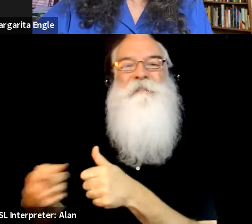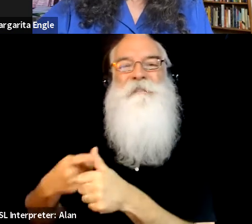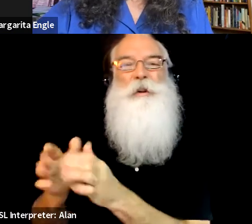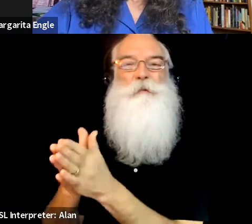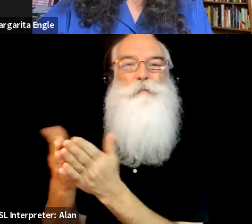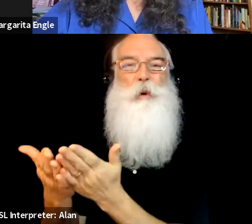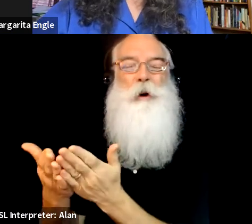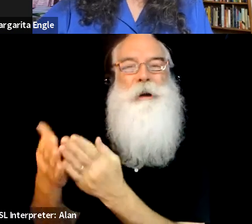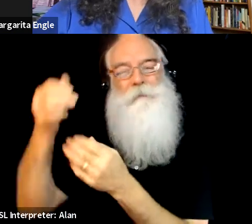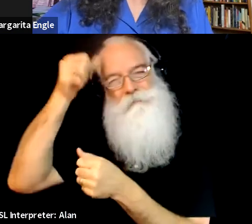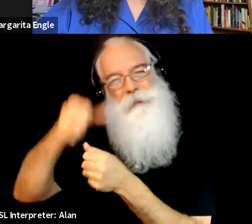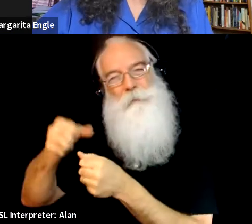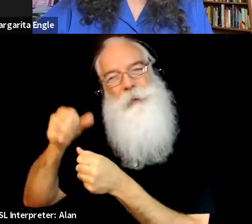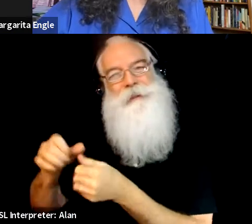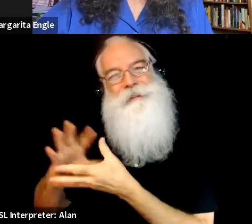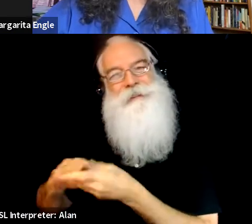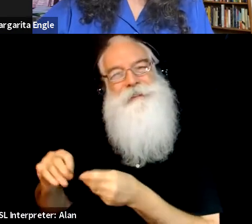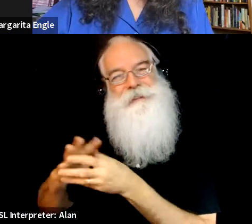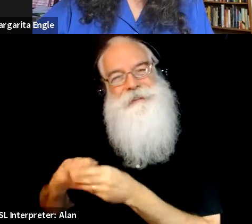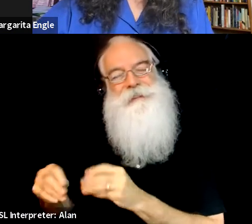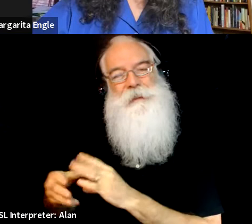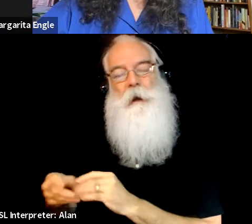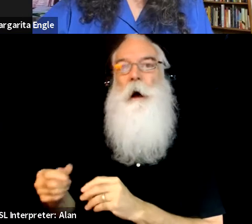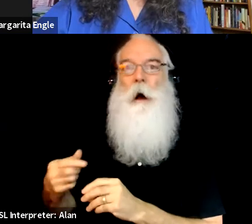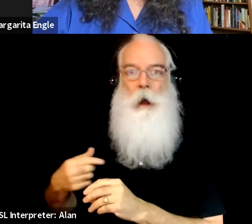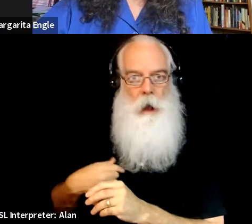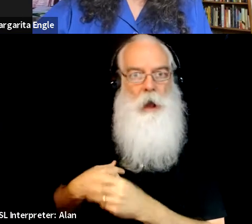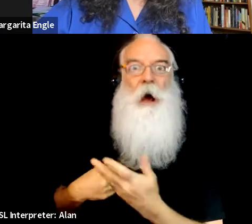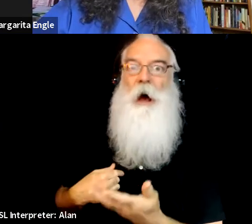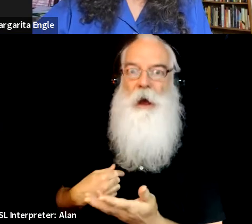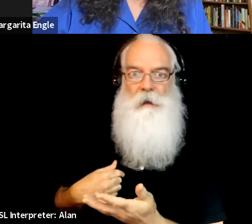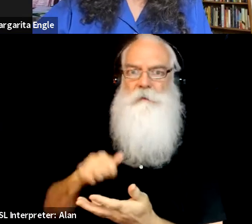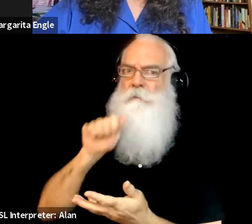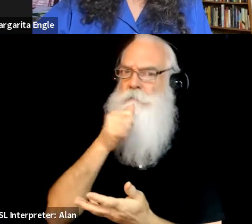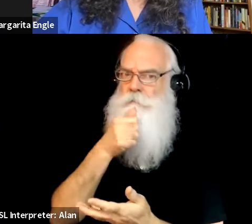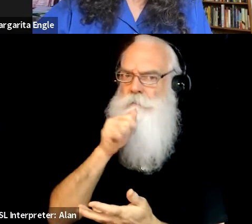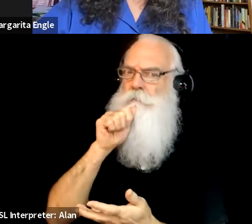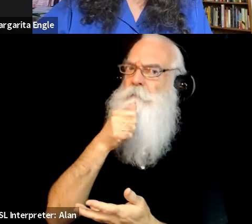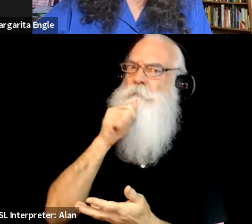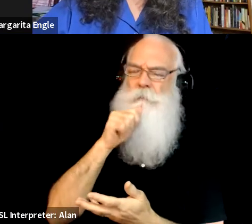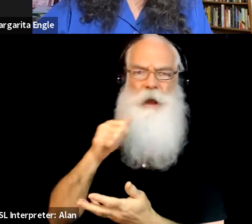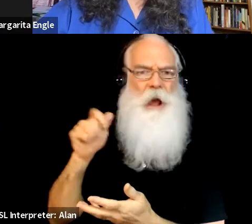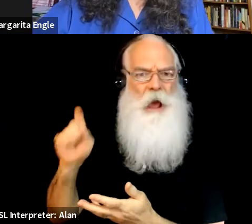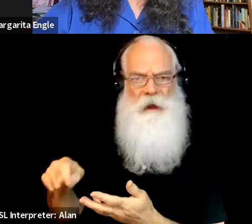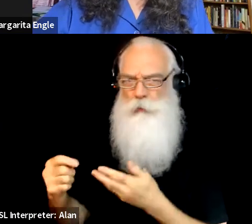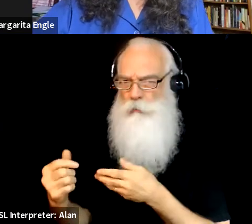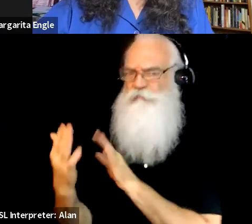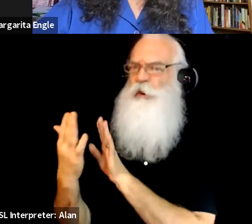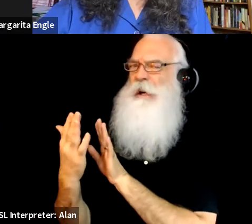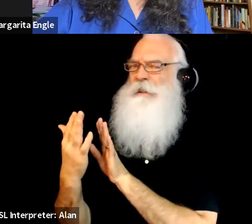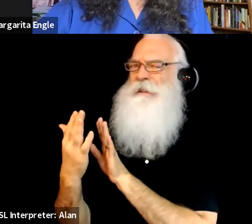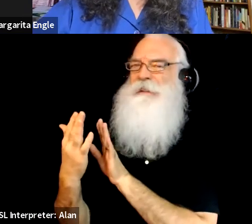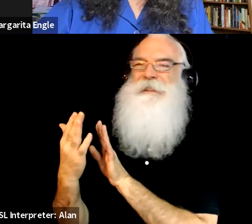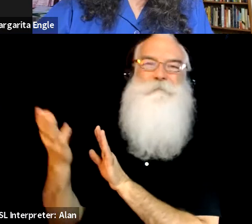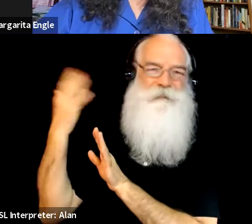and Soaring Earth, facing up to, uh, difficult situations in my own life. But